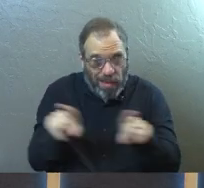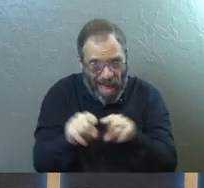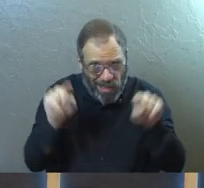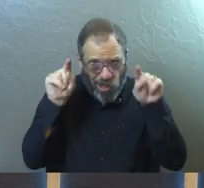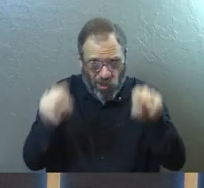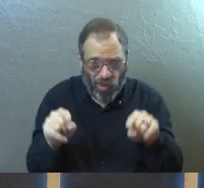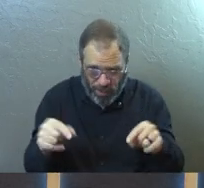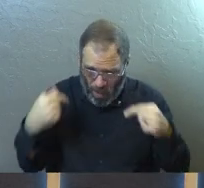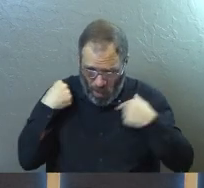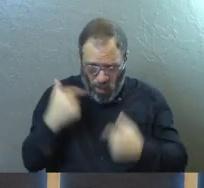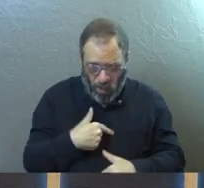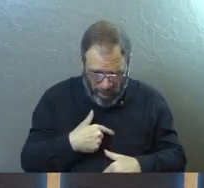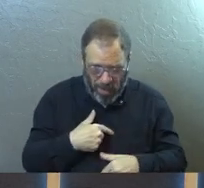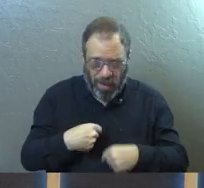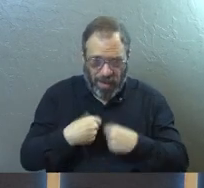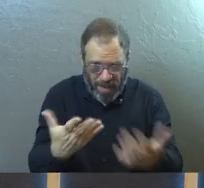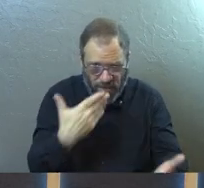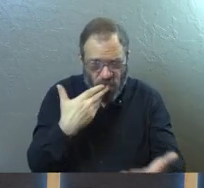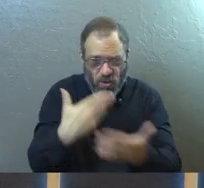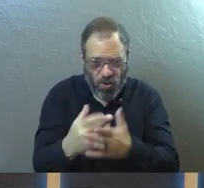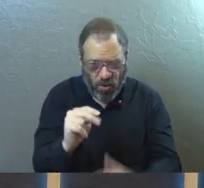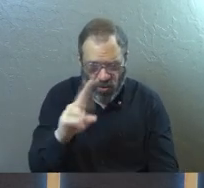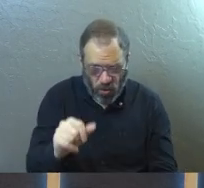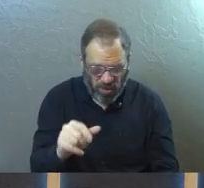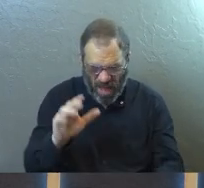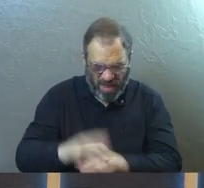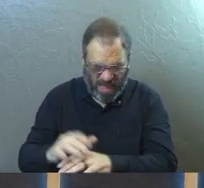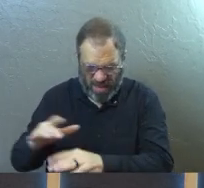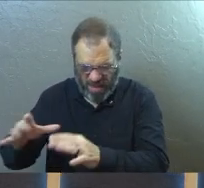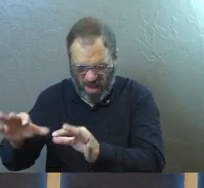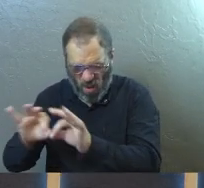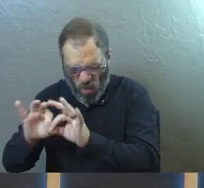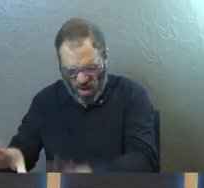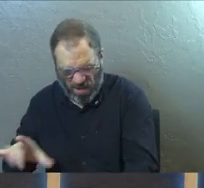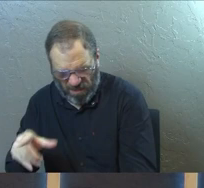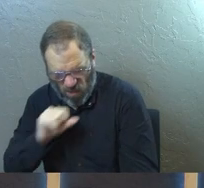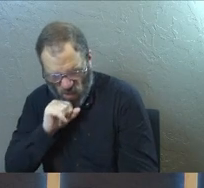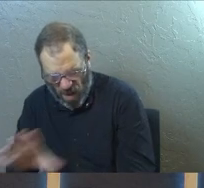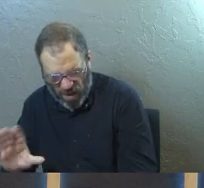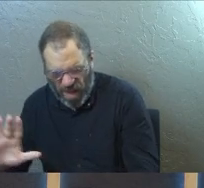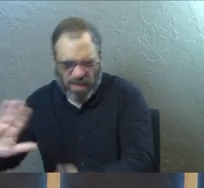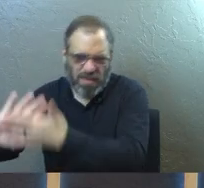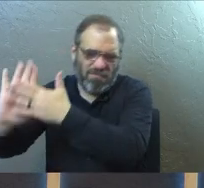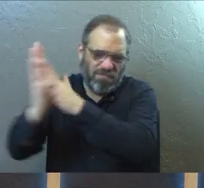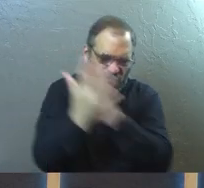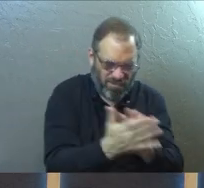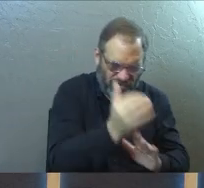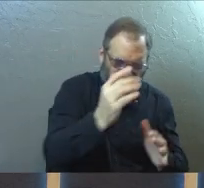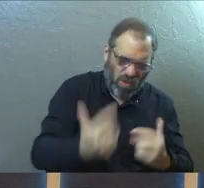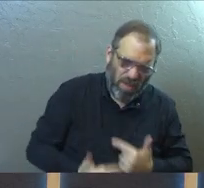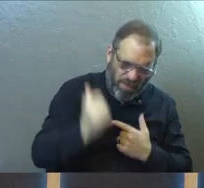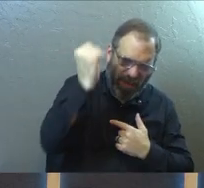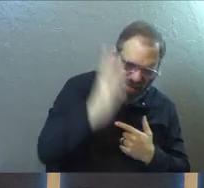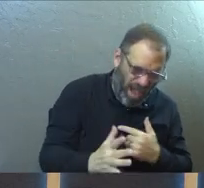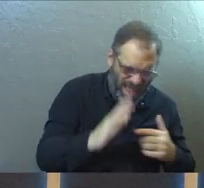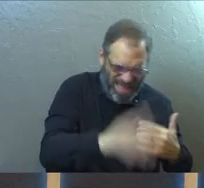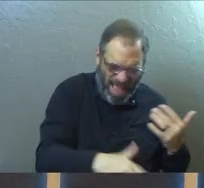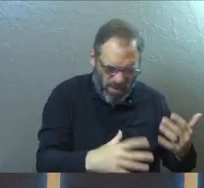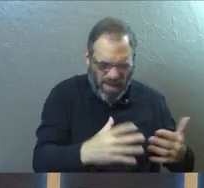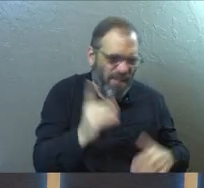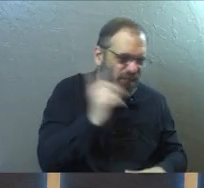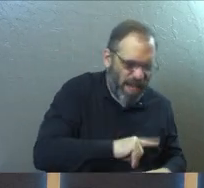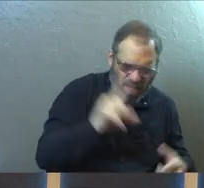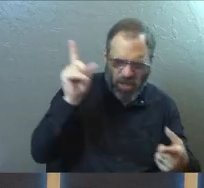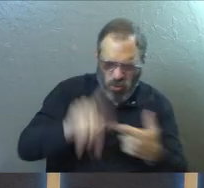just like you. We have come to bring you the good news that you should turn from these worthless things and turn to the living God. Turn from what's